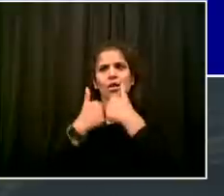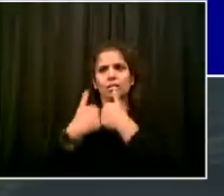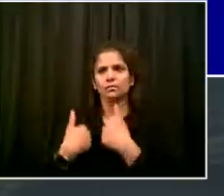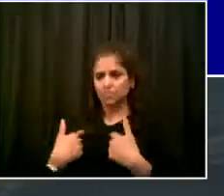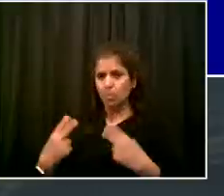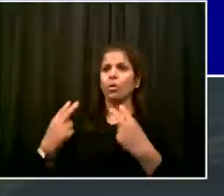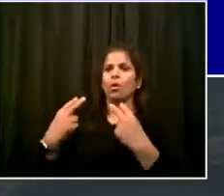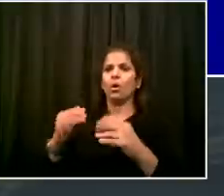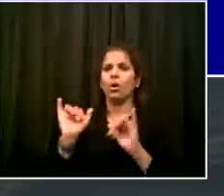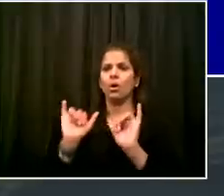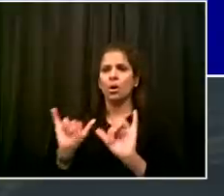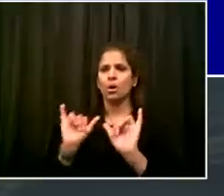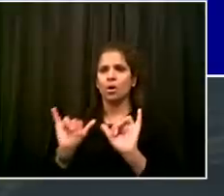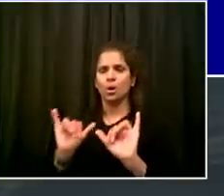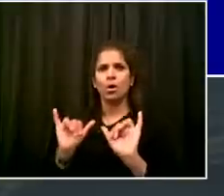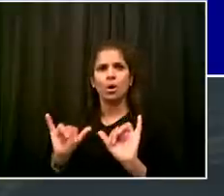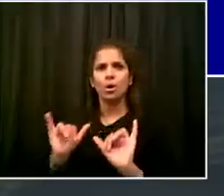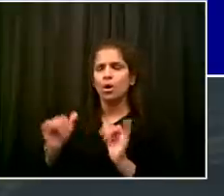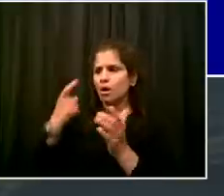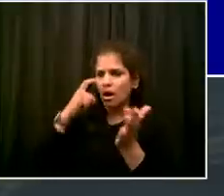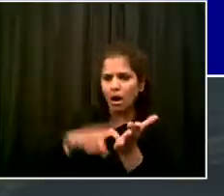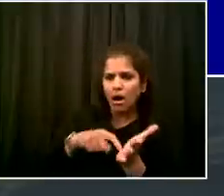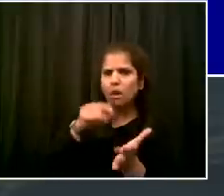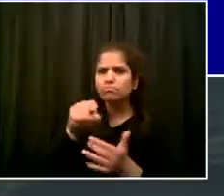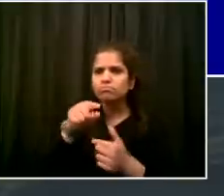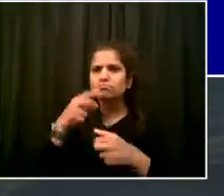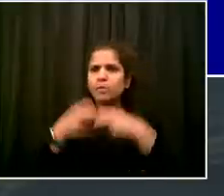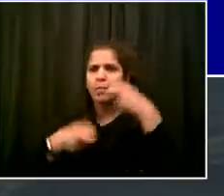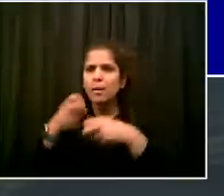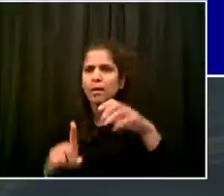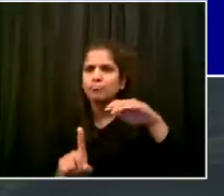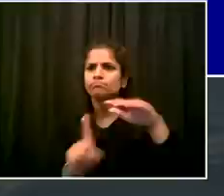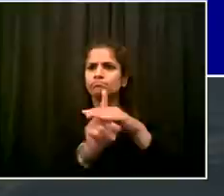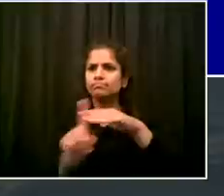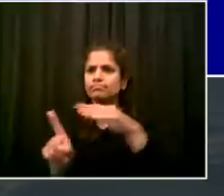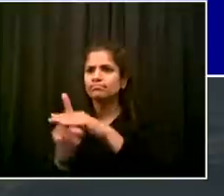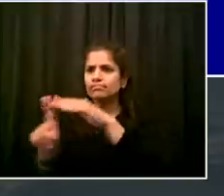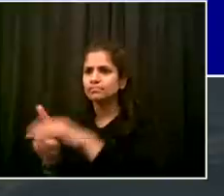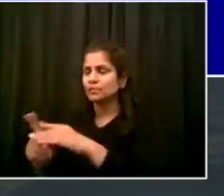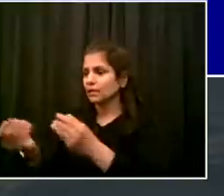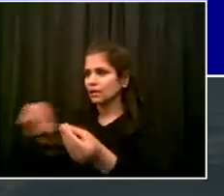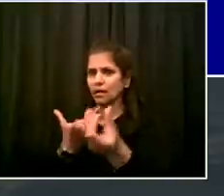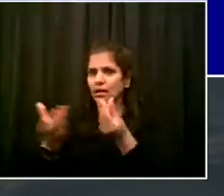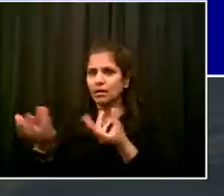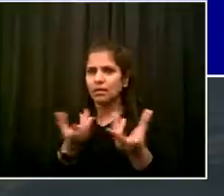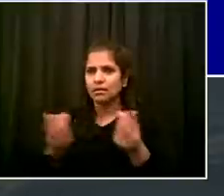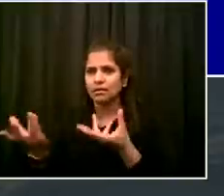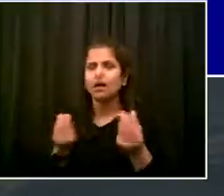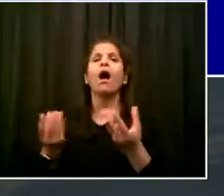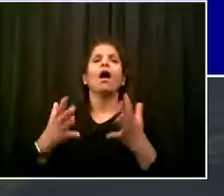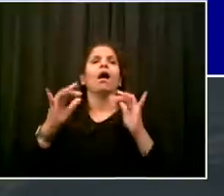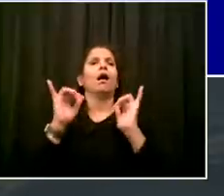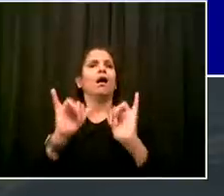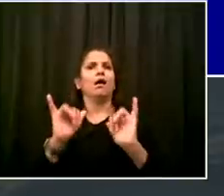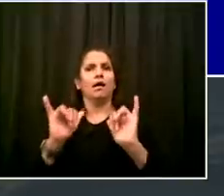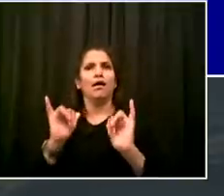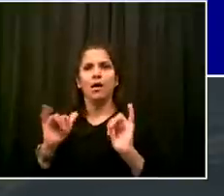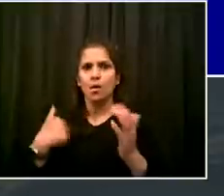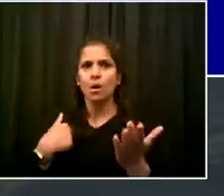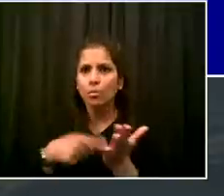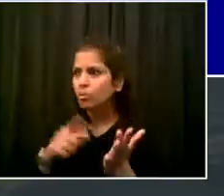program better, address a problem, make the program better, realize something that needs to be fixed. That's